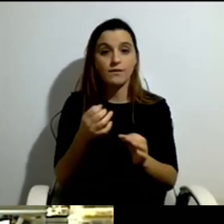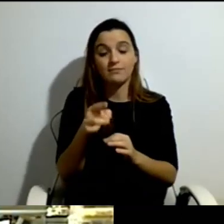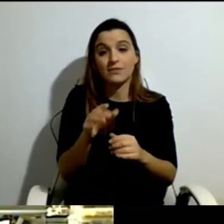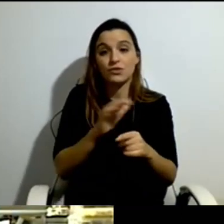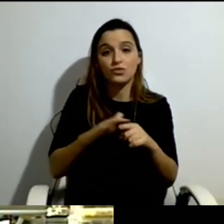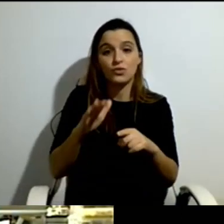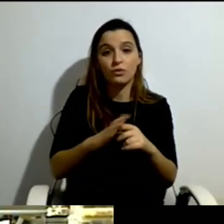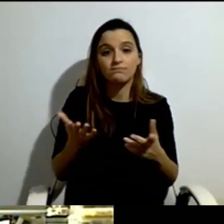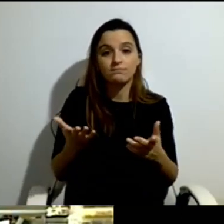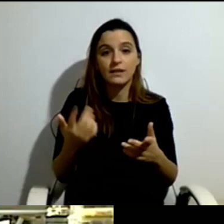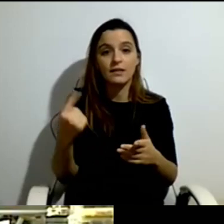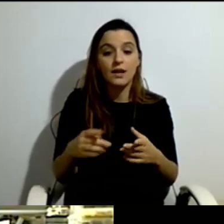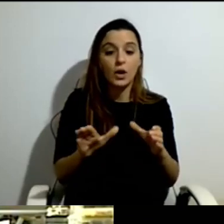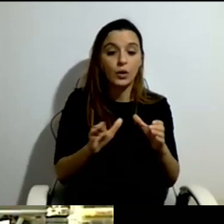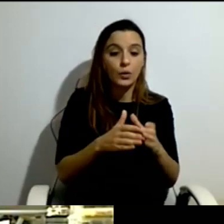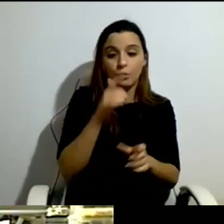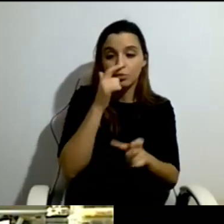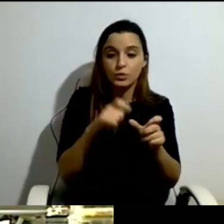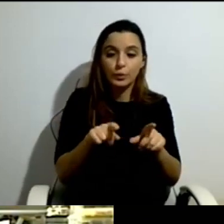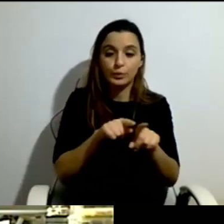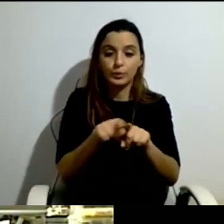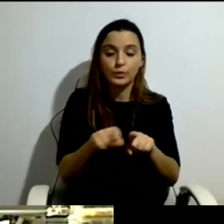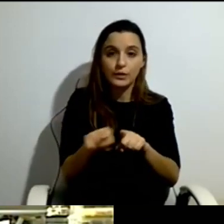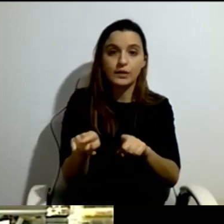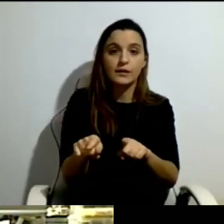allowance introduced into the law.